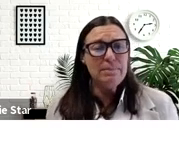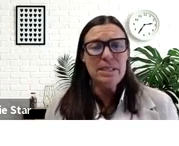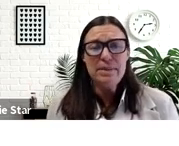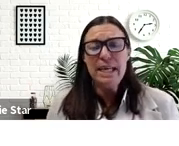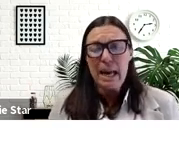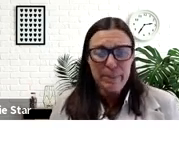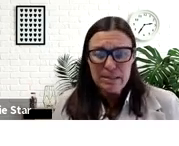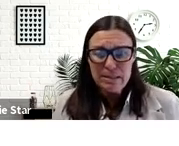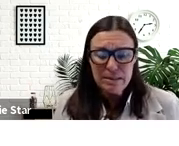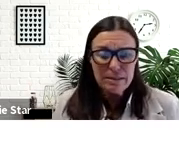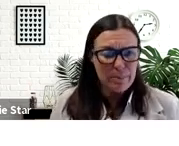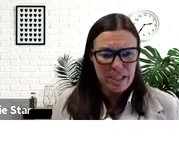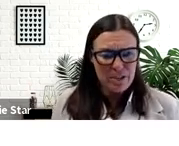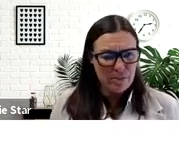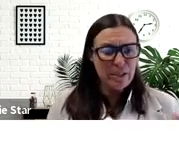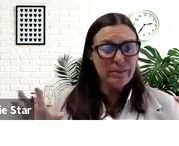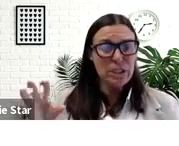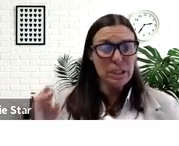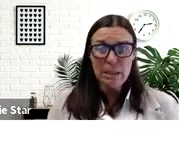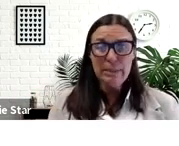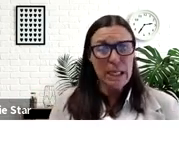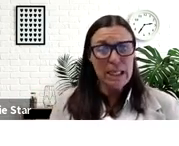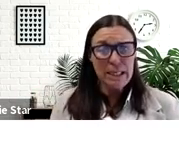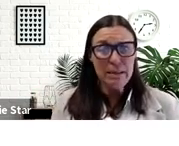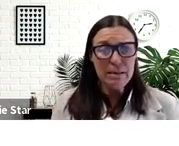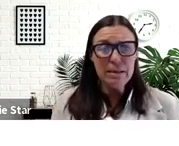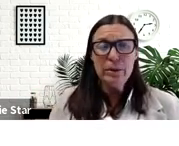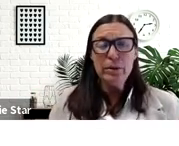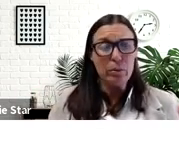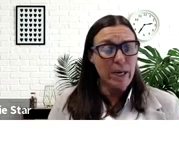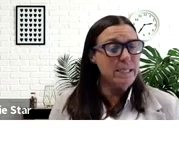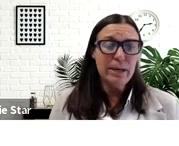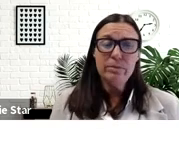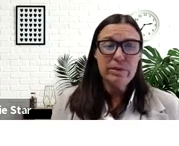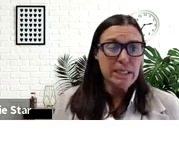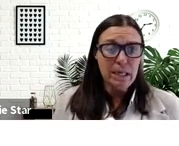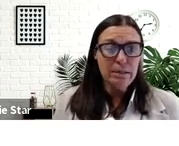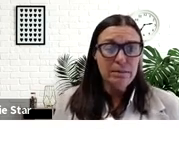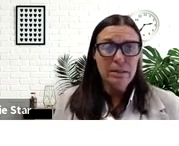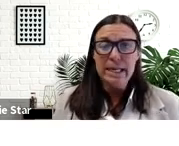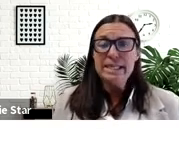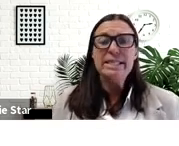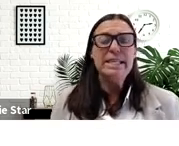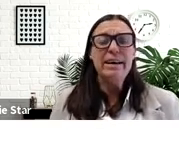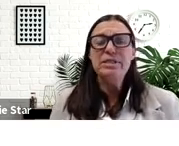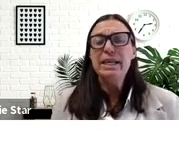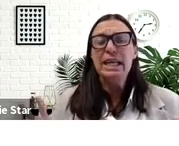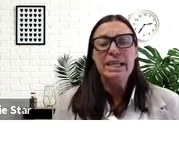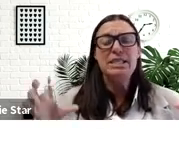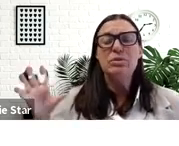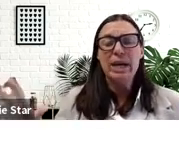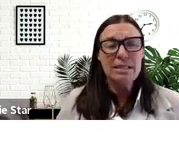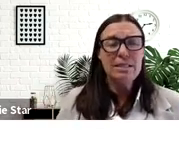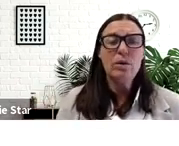Anytime something happens that makes you feel even just a little bit uneasy, write it down and reflect on it. It doesn't have to